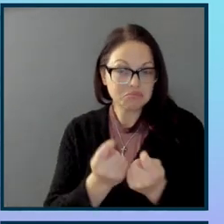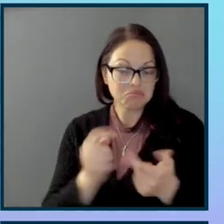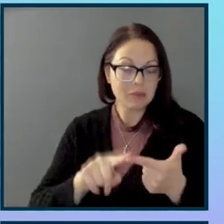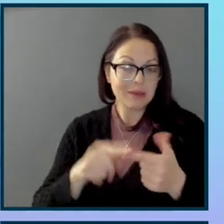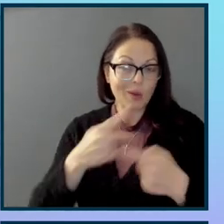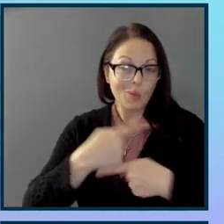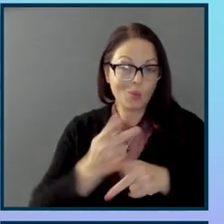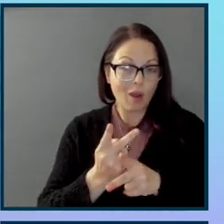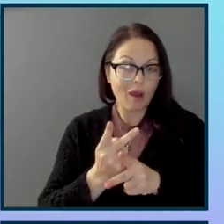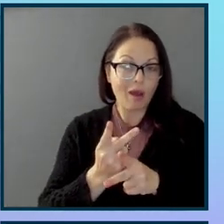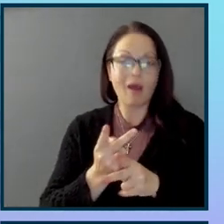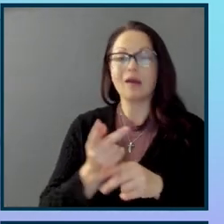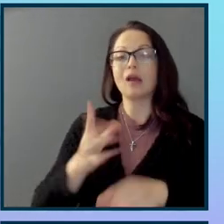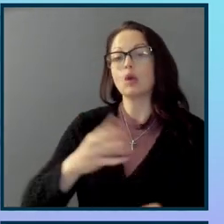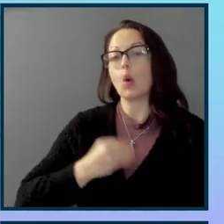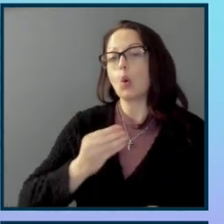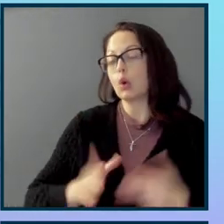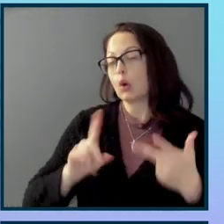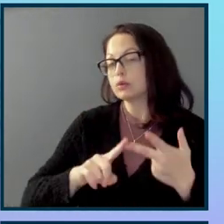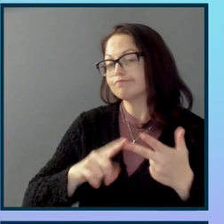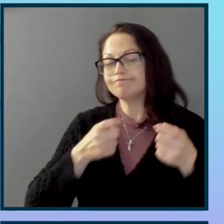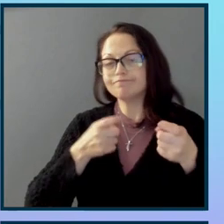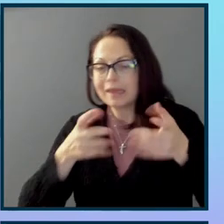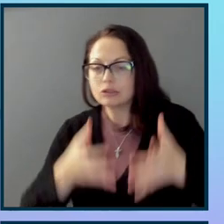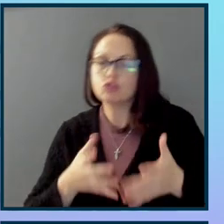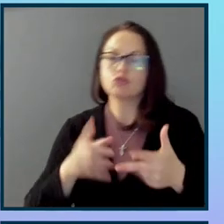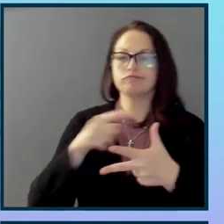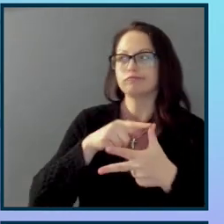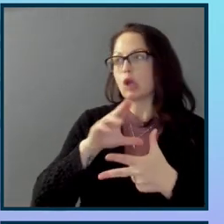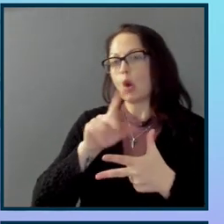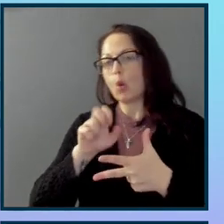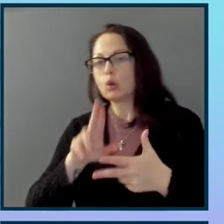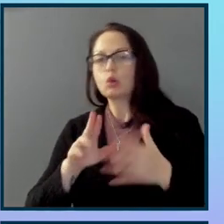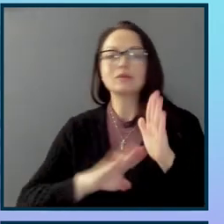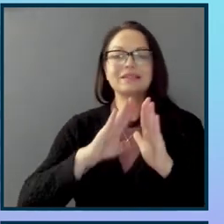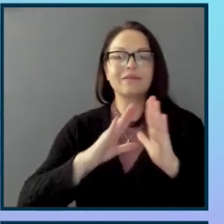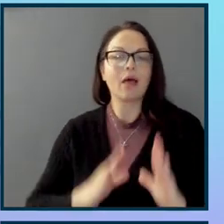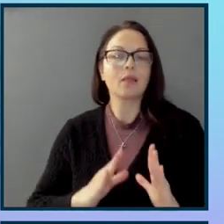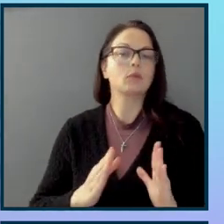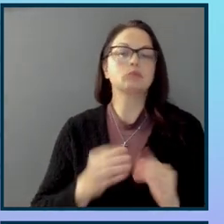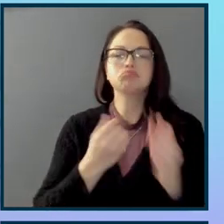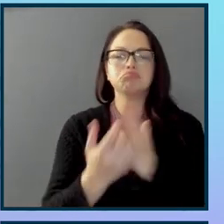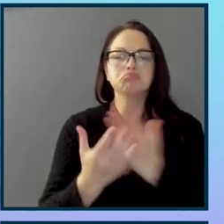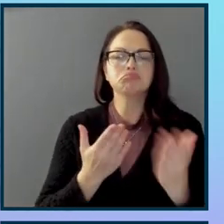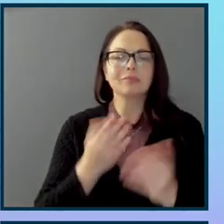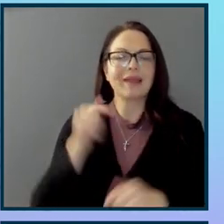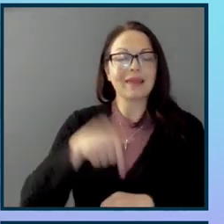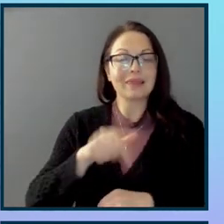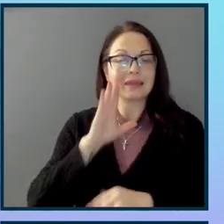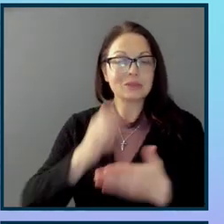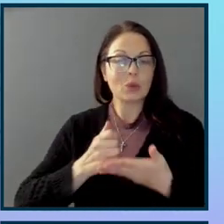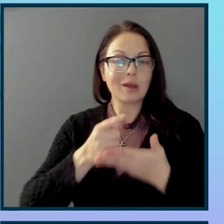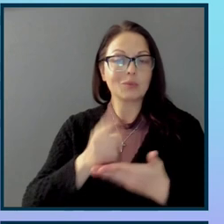managers, whether you're testers, or whether you're the coders and developers. This track will get you a lot of sessions that we